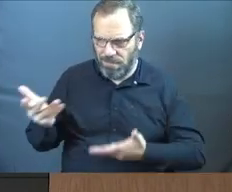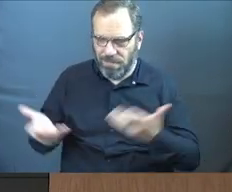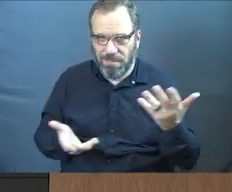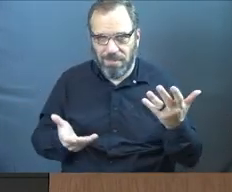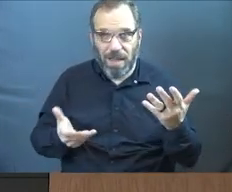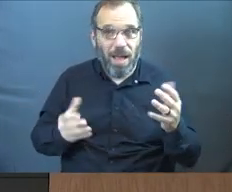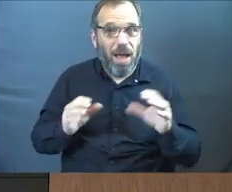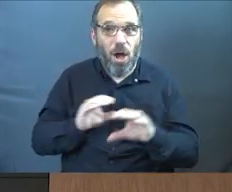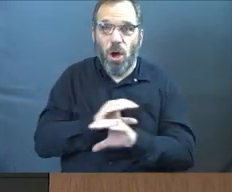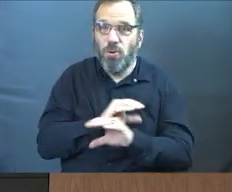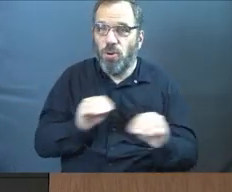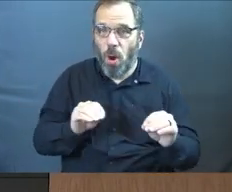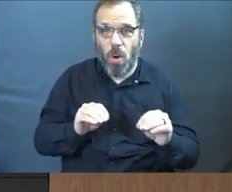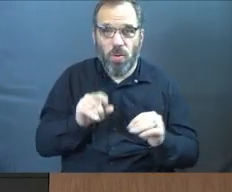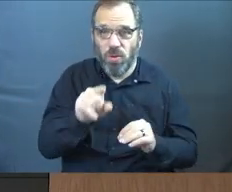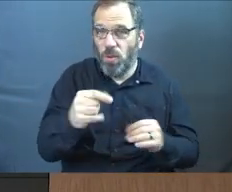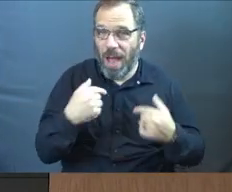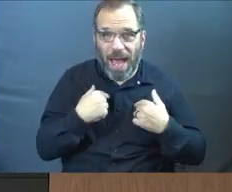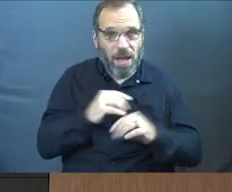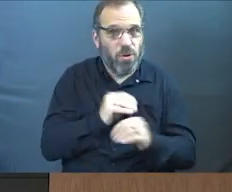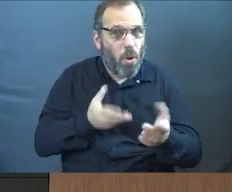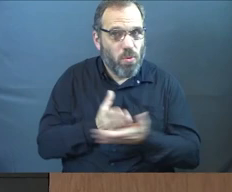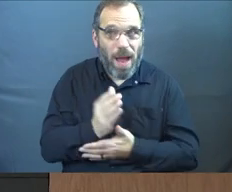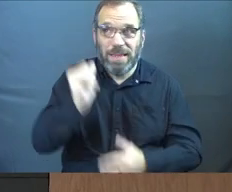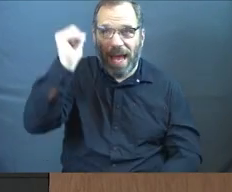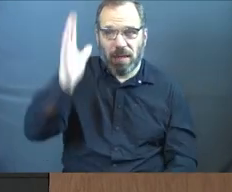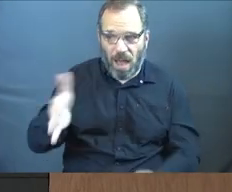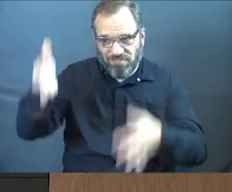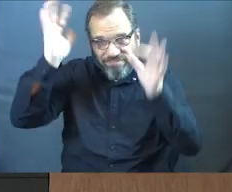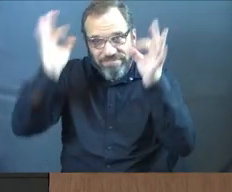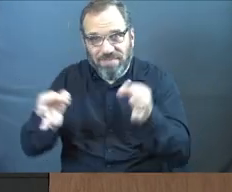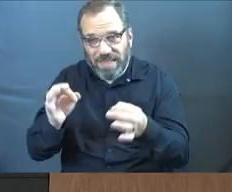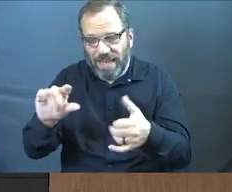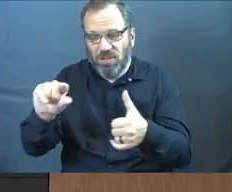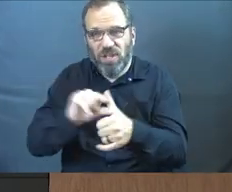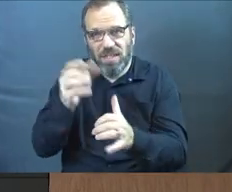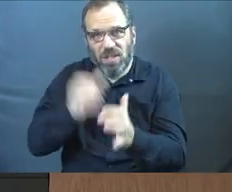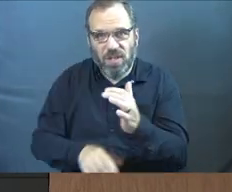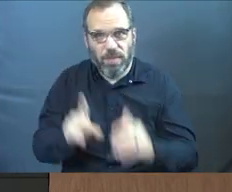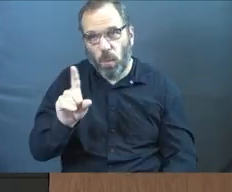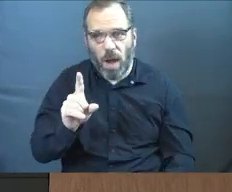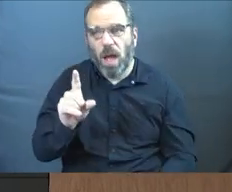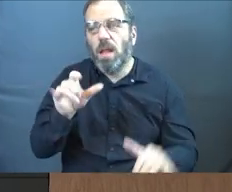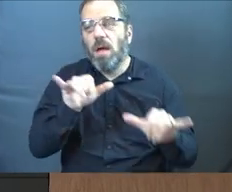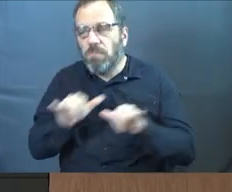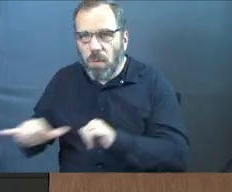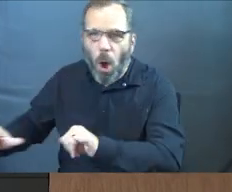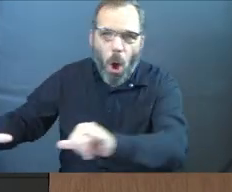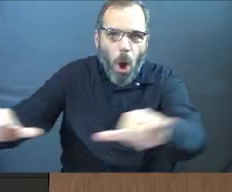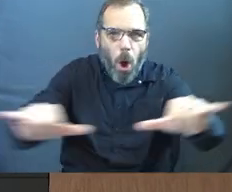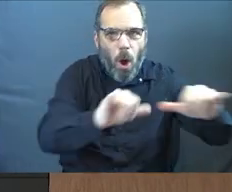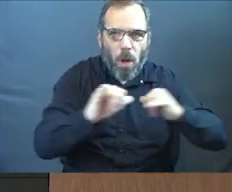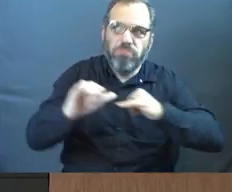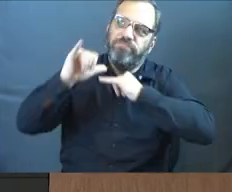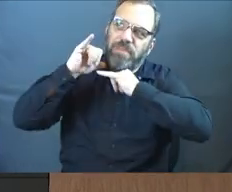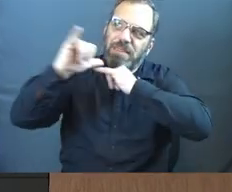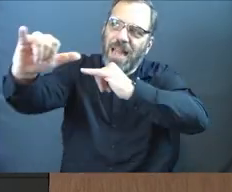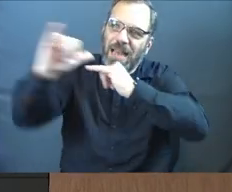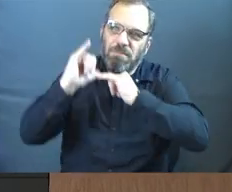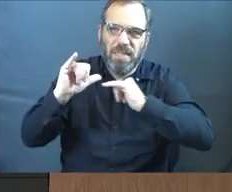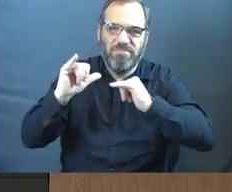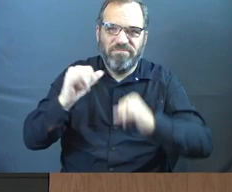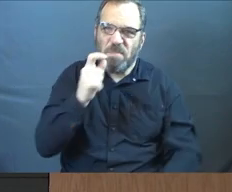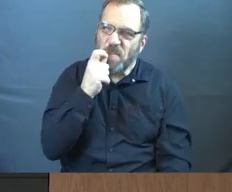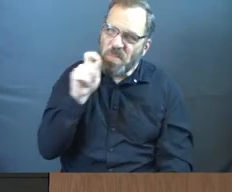None of us have a right to do that, which is why God settles it in Genesis 1 and says, everybody's made in the image of God. No